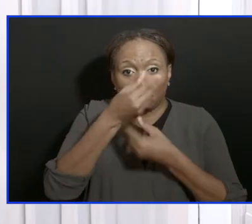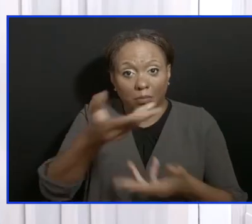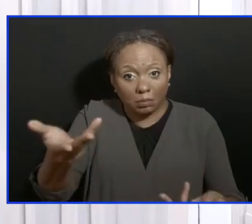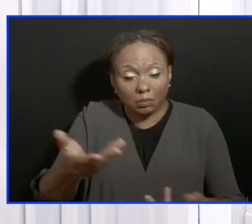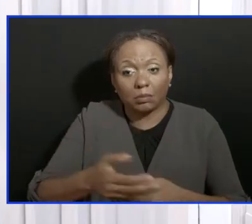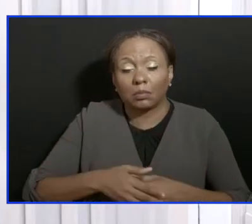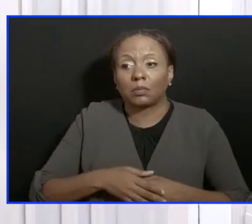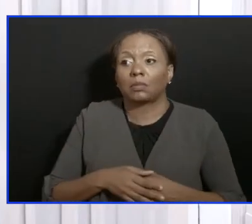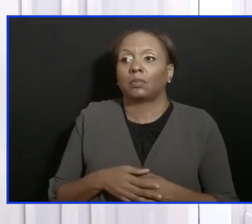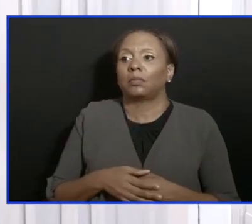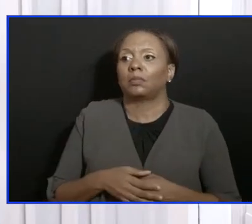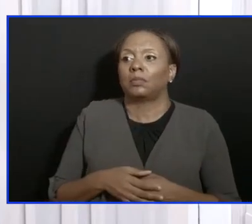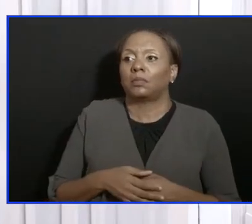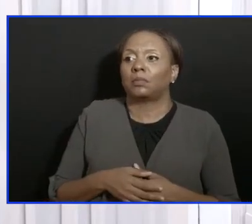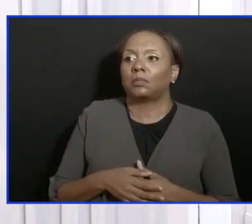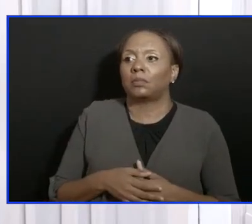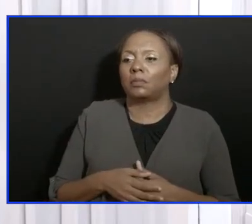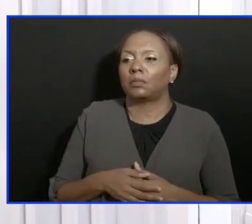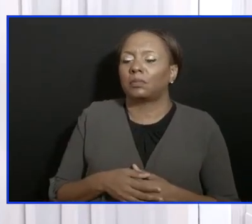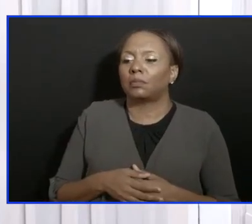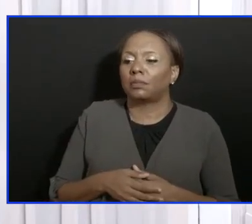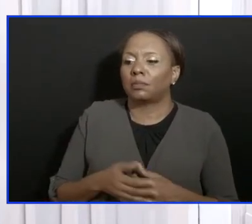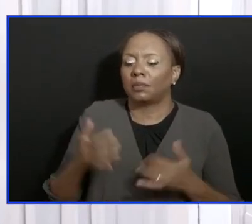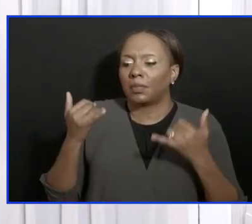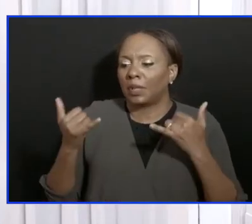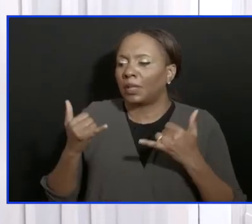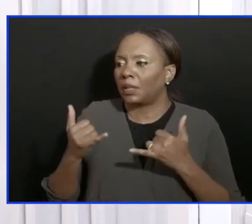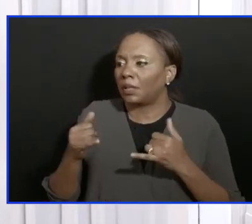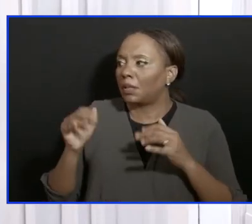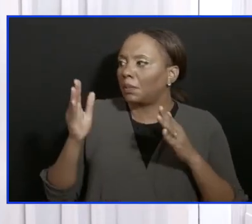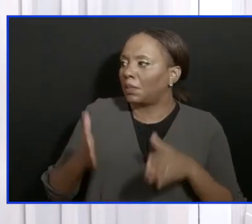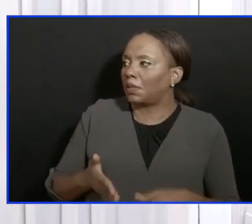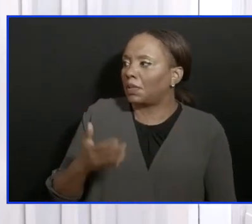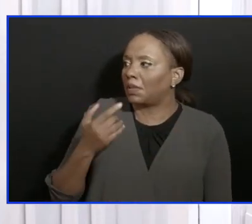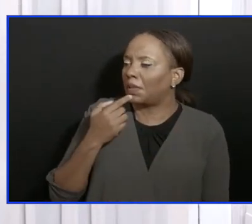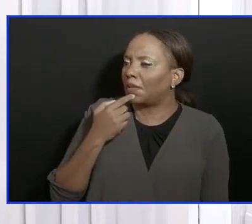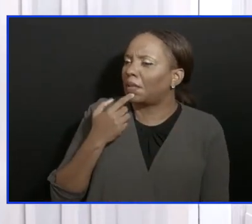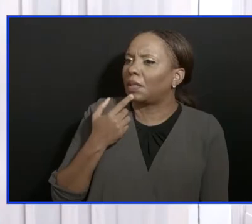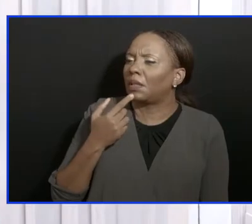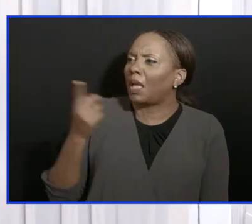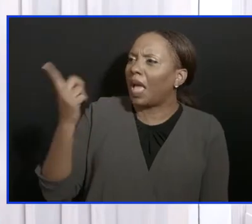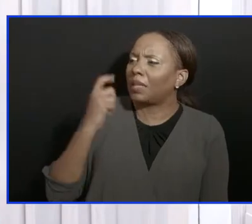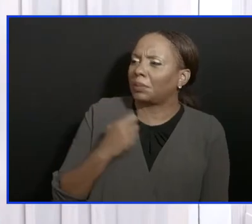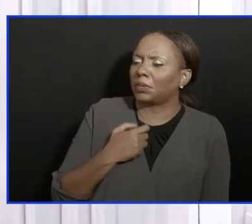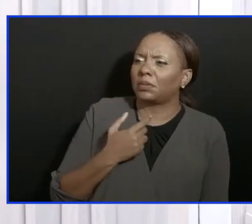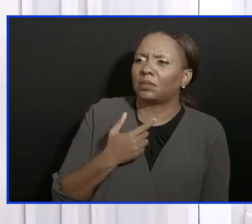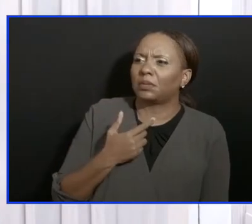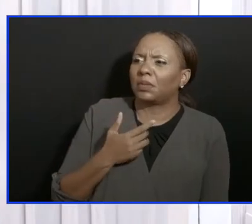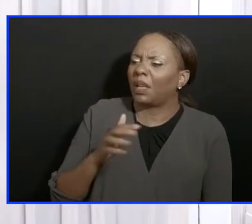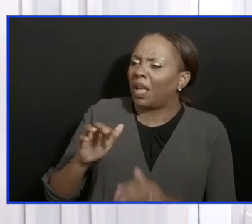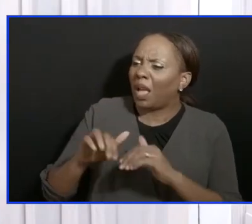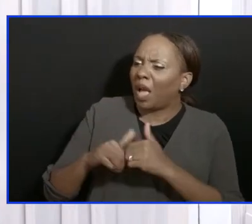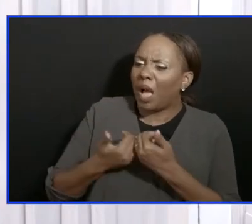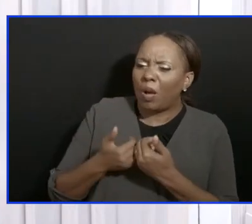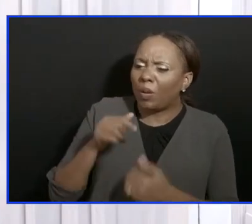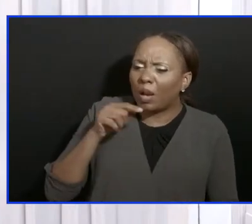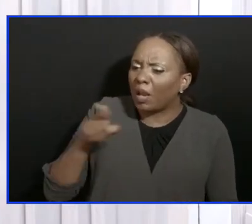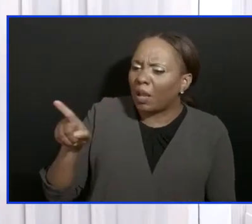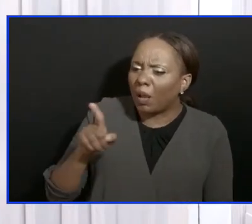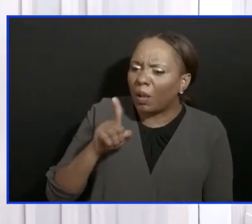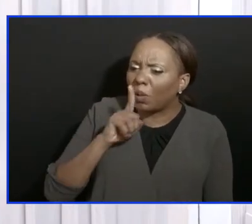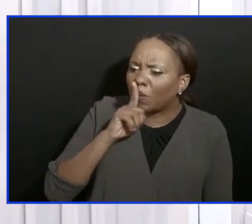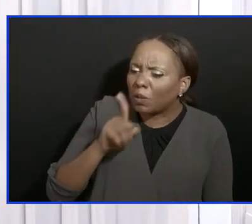said, look, somebody asked me earlier before we came to do this, how are we getting through this? By simply leading and by sharing